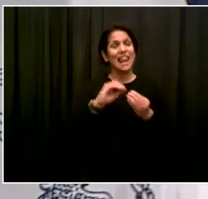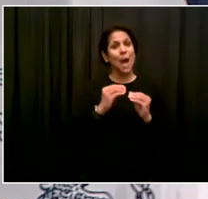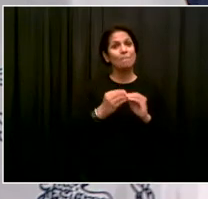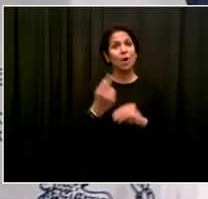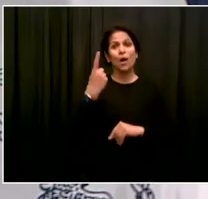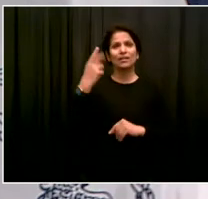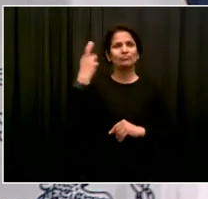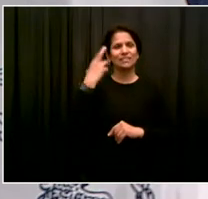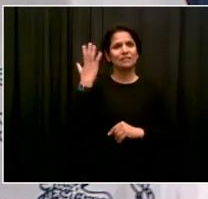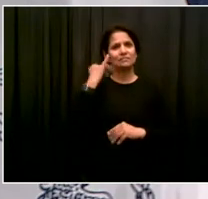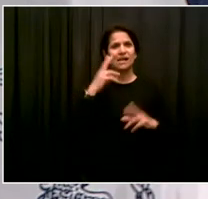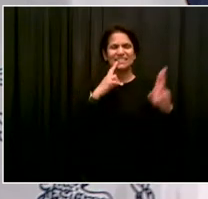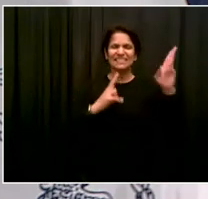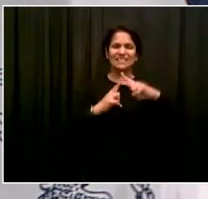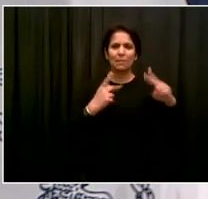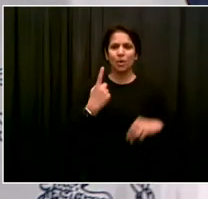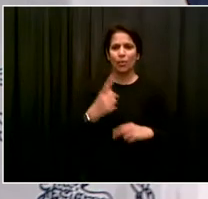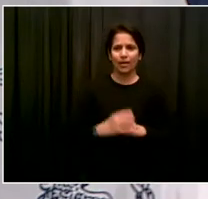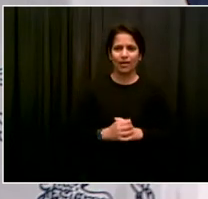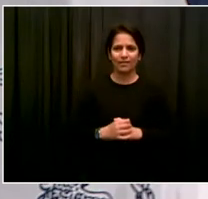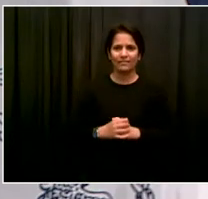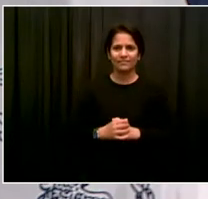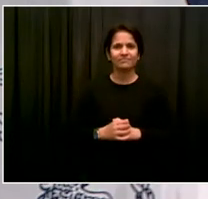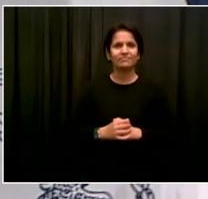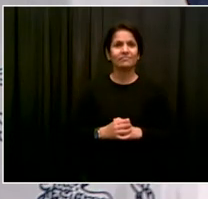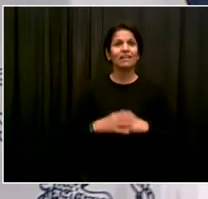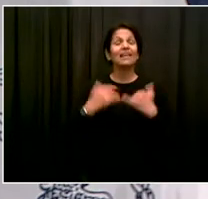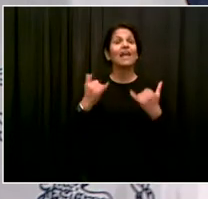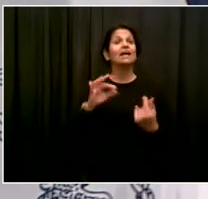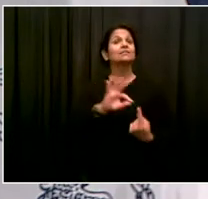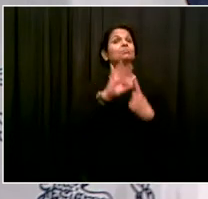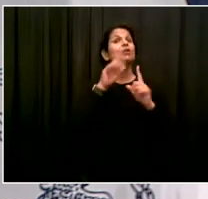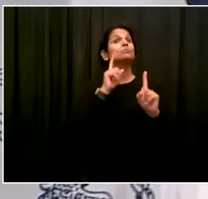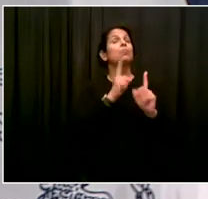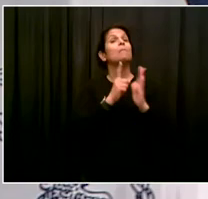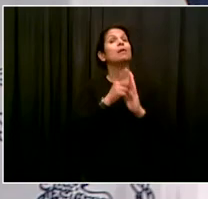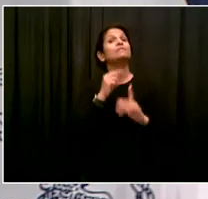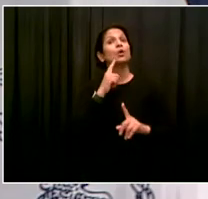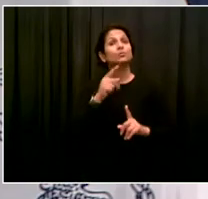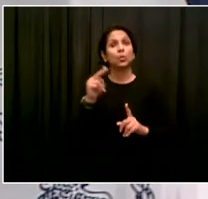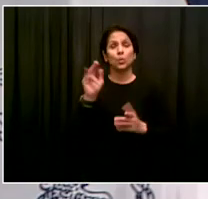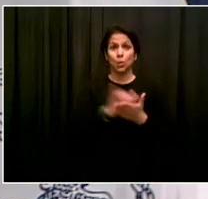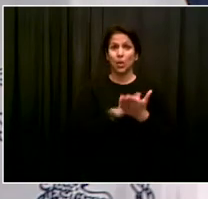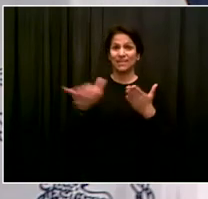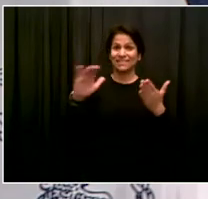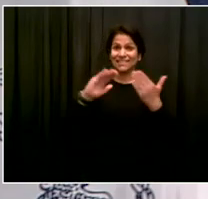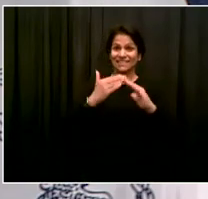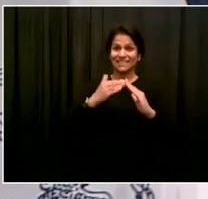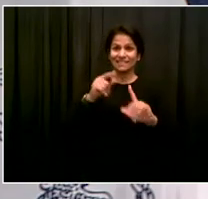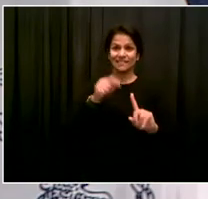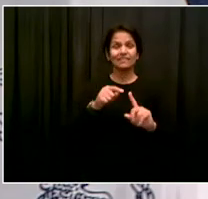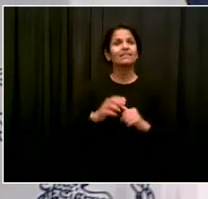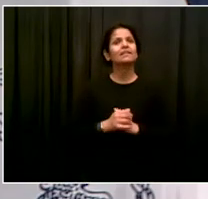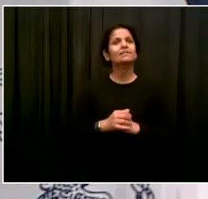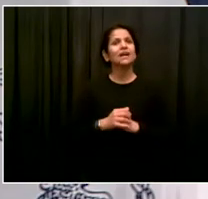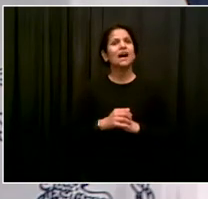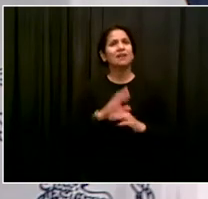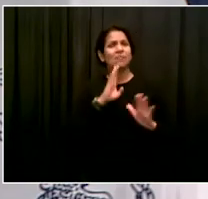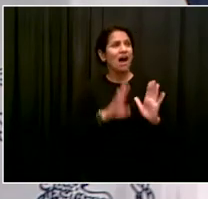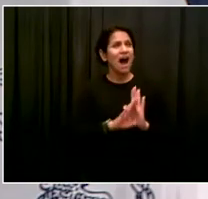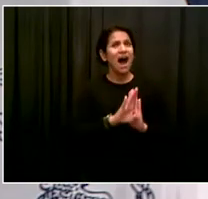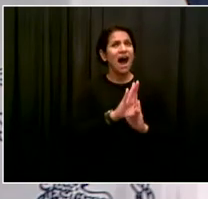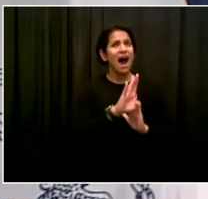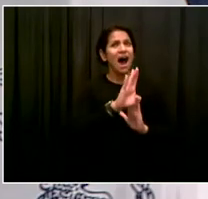moment in the history of city. And there's going to be the greatest comeback in New York city history. And that's, what's giving me a lot of new energy for sure.